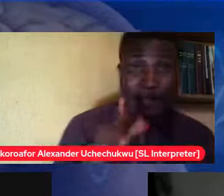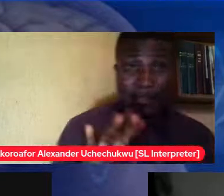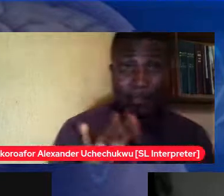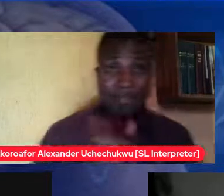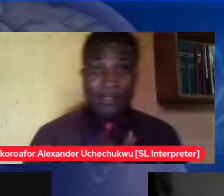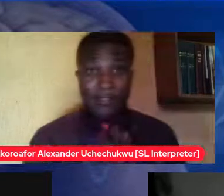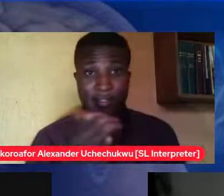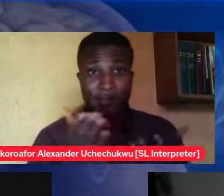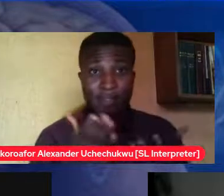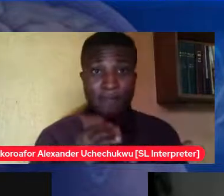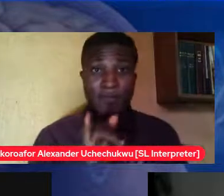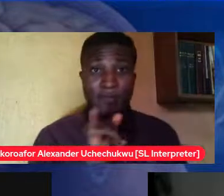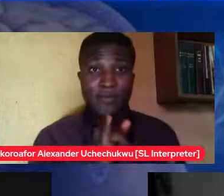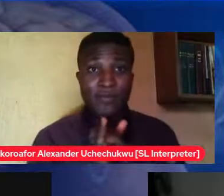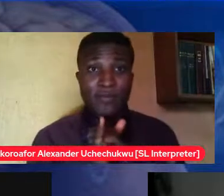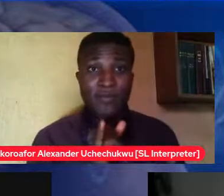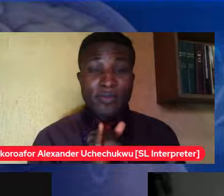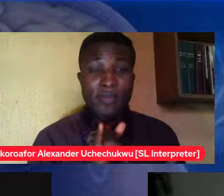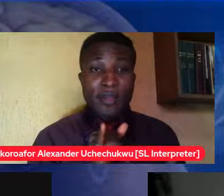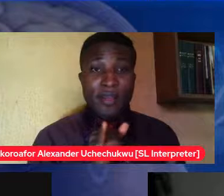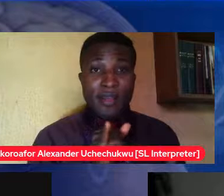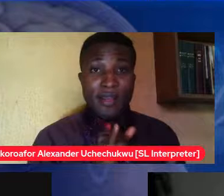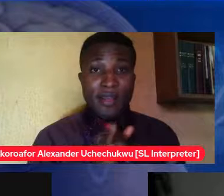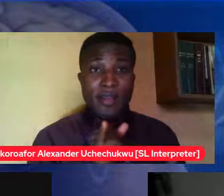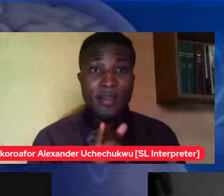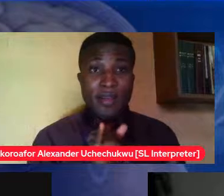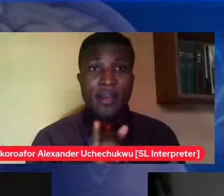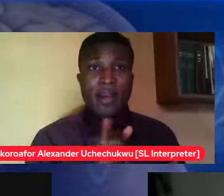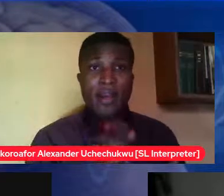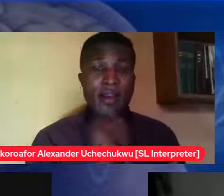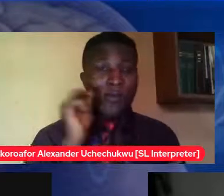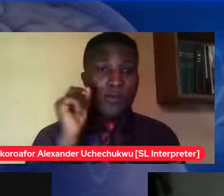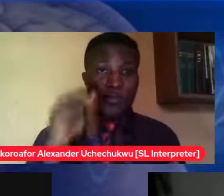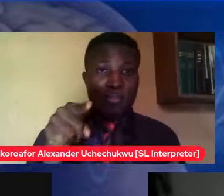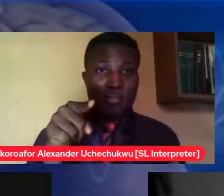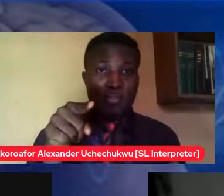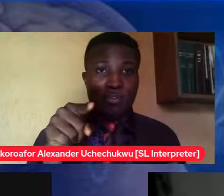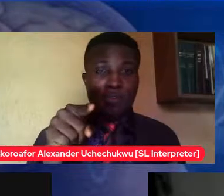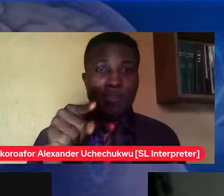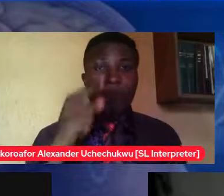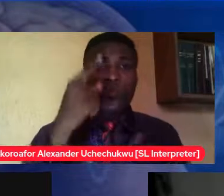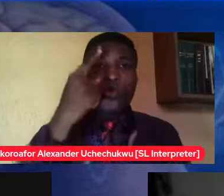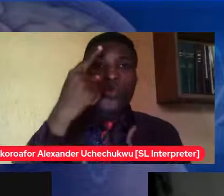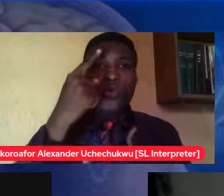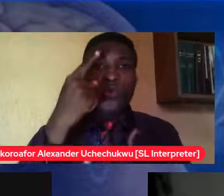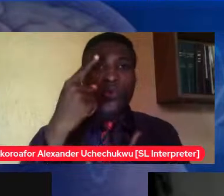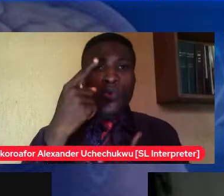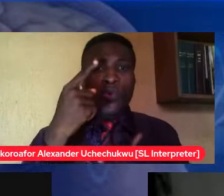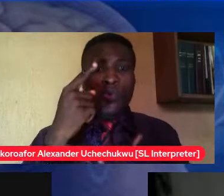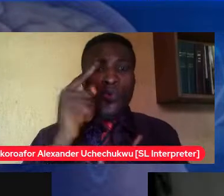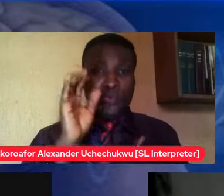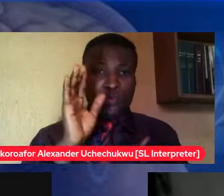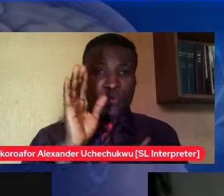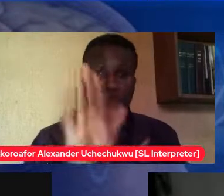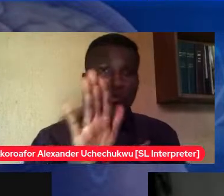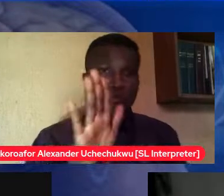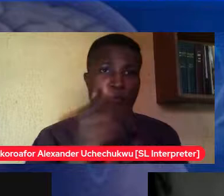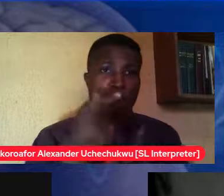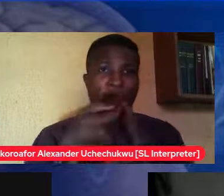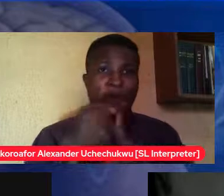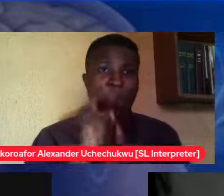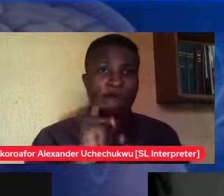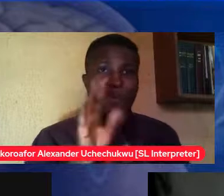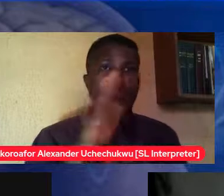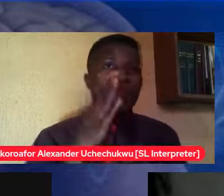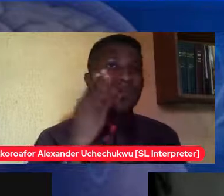but I'll be right back I'm bringing this back to you what should what you um in your own experience and for me just